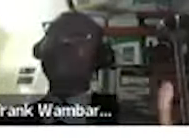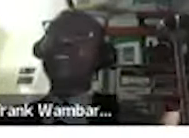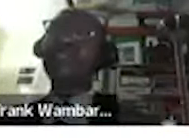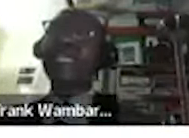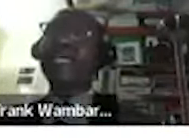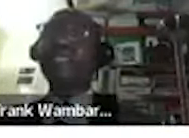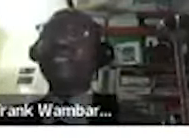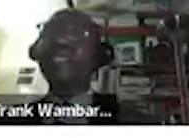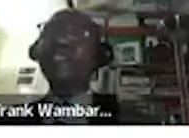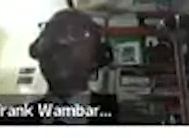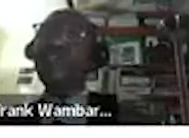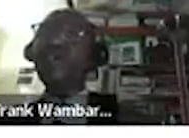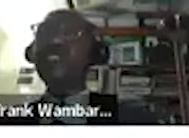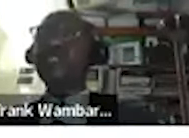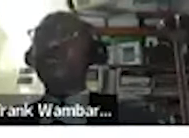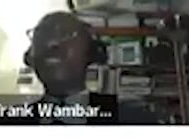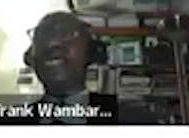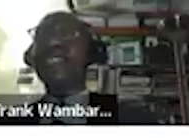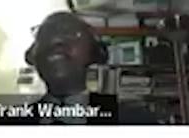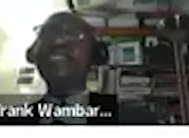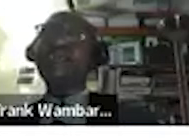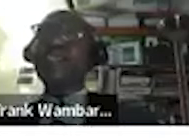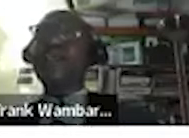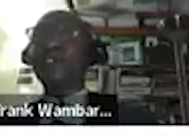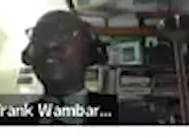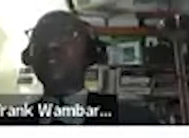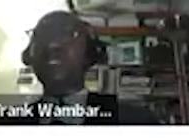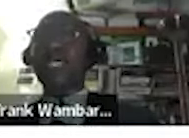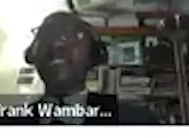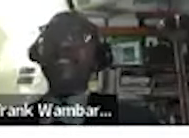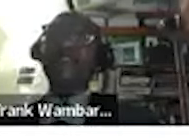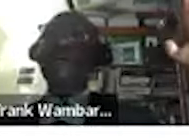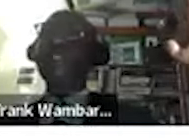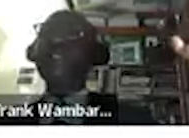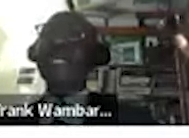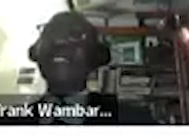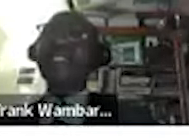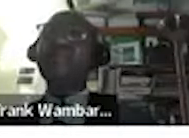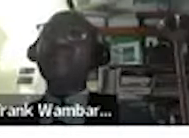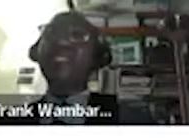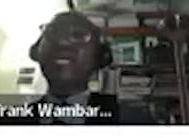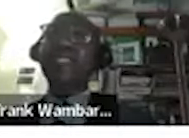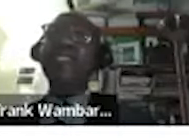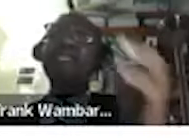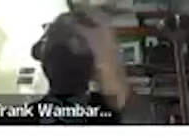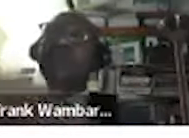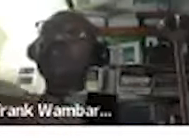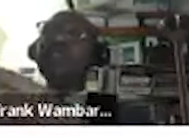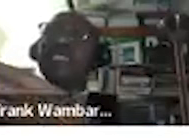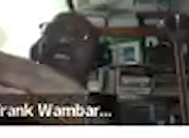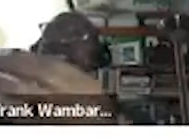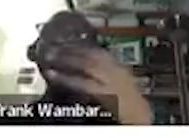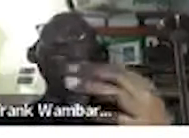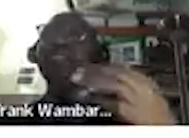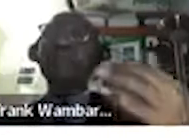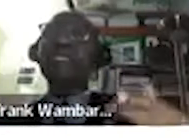kingdom has so many counties so if you are going to scotland tell me you are going to scotland if you are going to rad and tell me it's laden if you are going